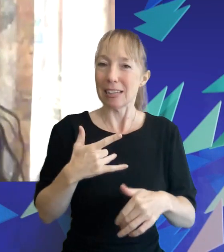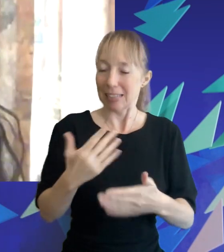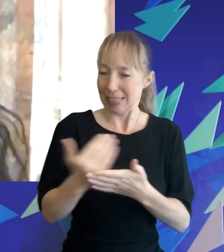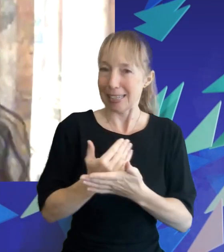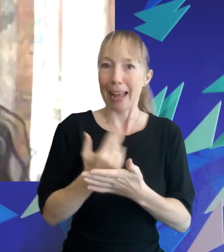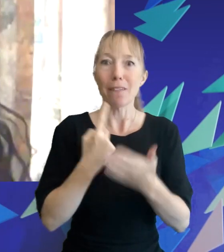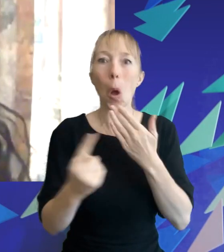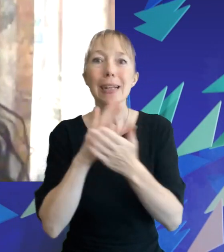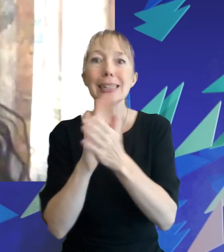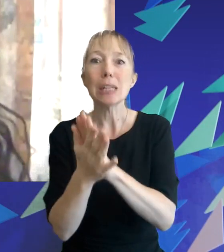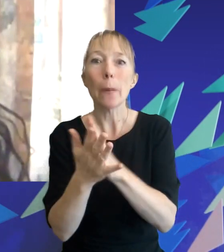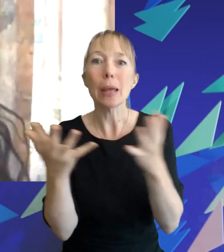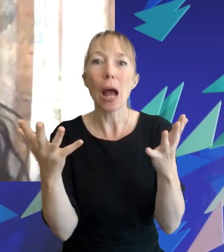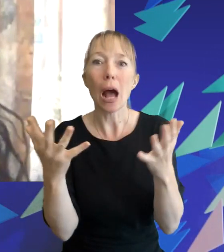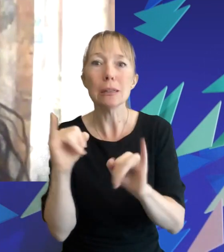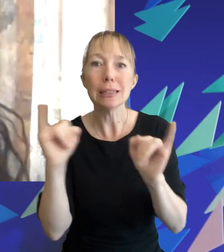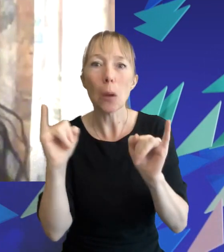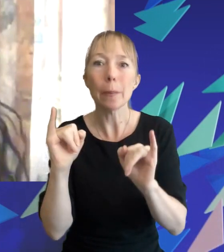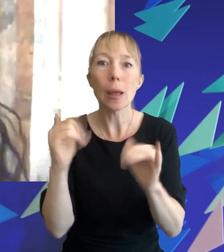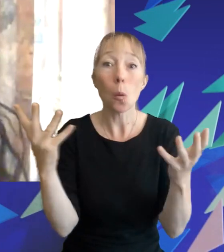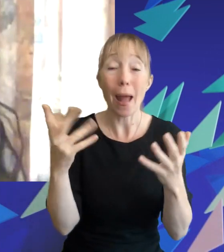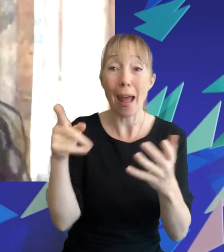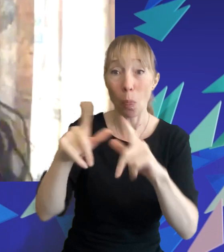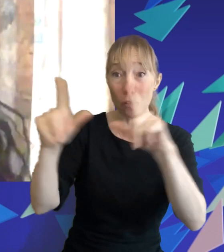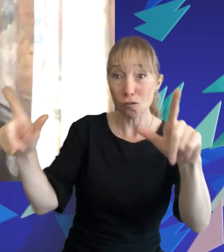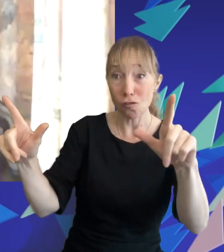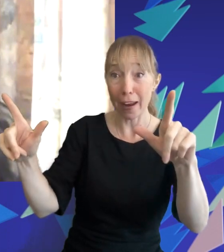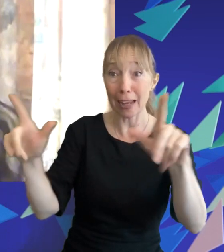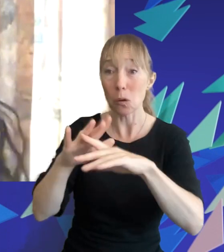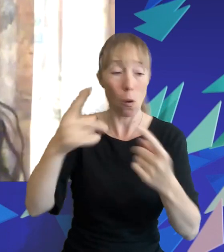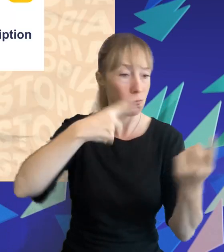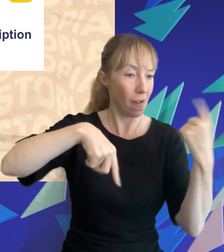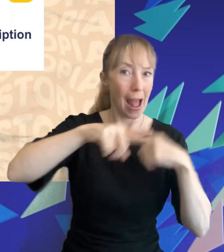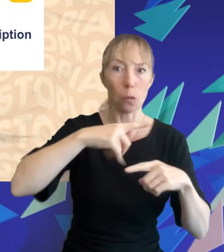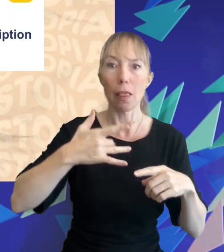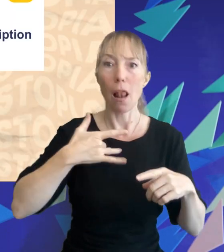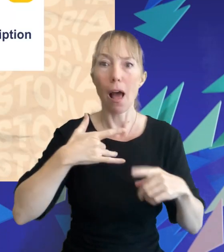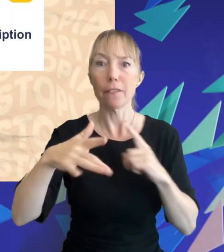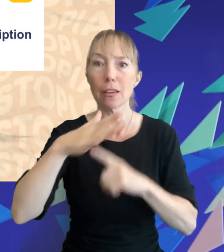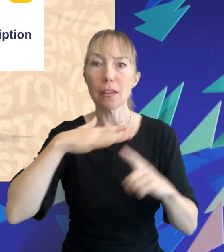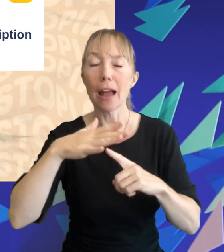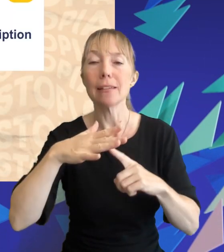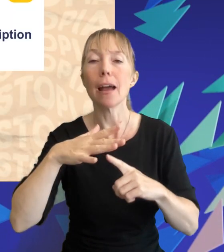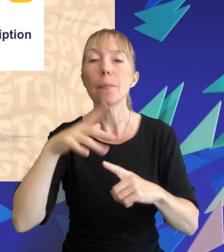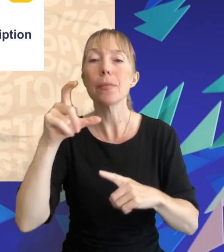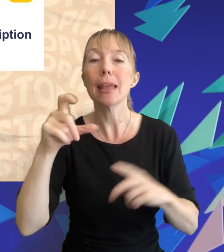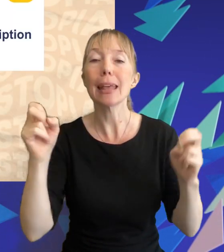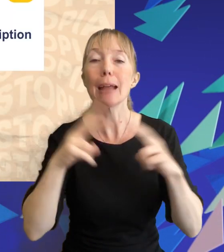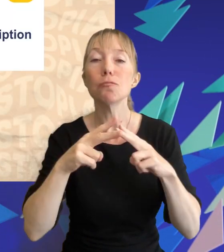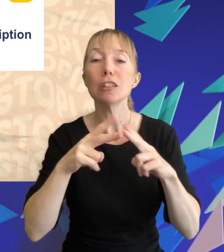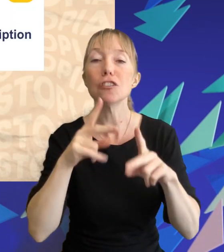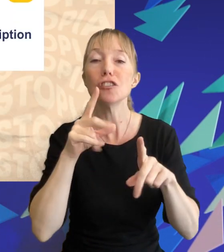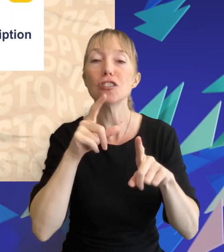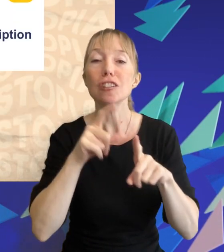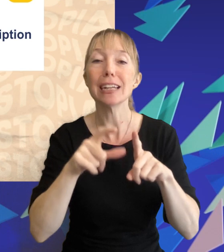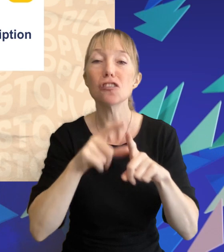on the screen and not around them in their lives and in society the cambridge dictionary defines a dystopia as